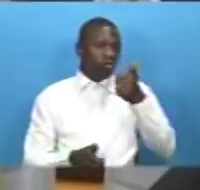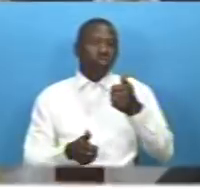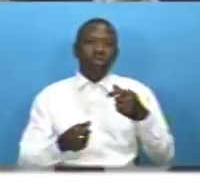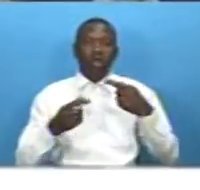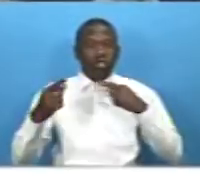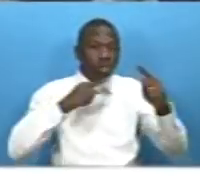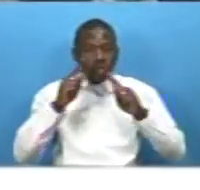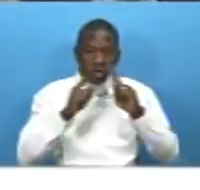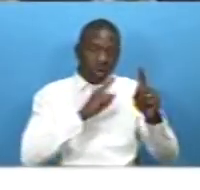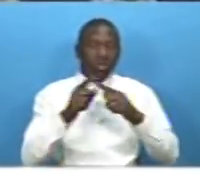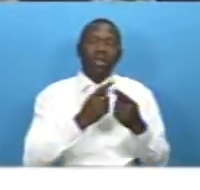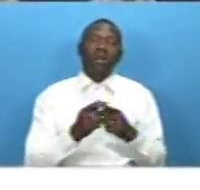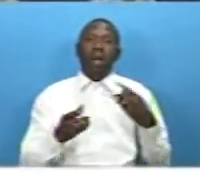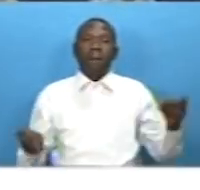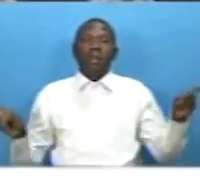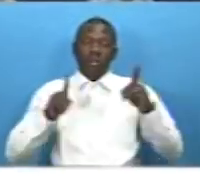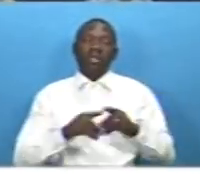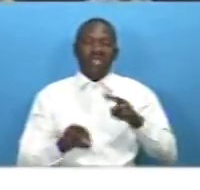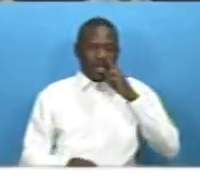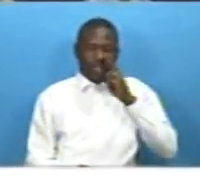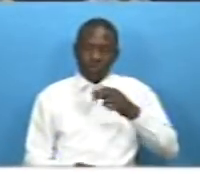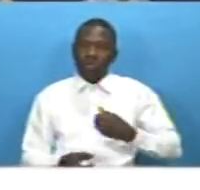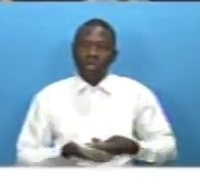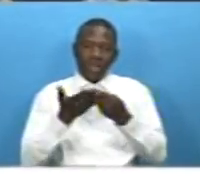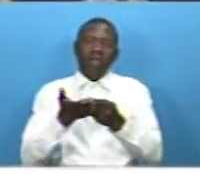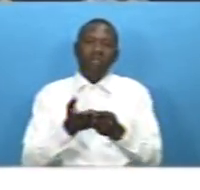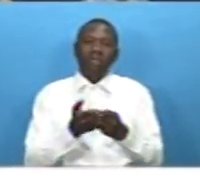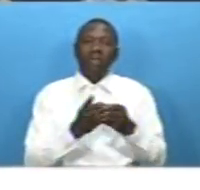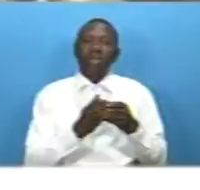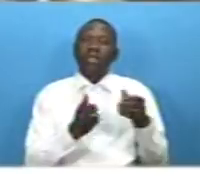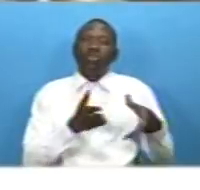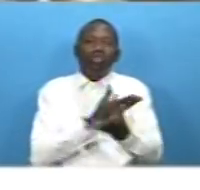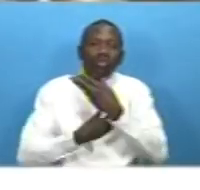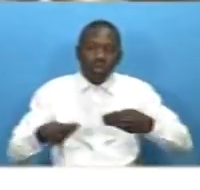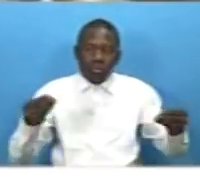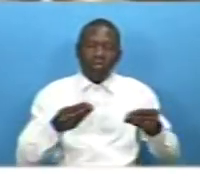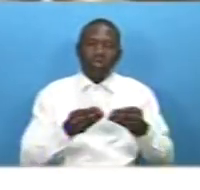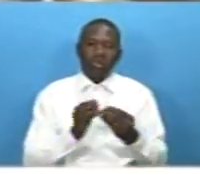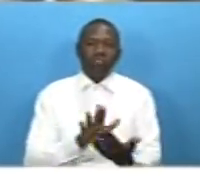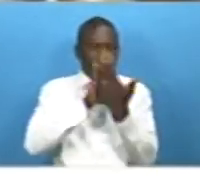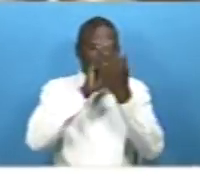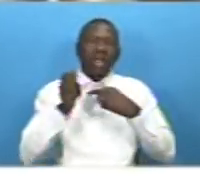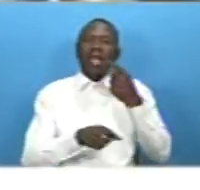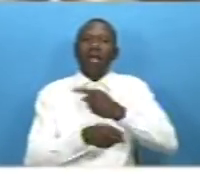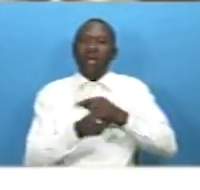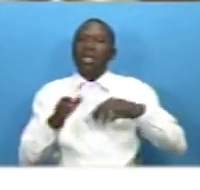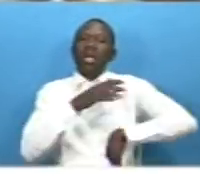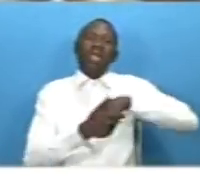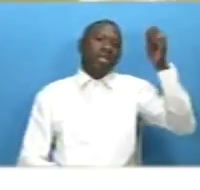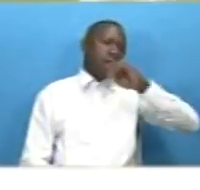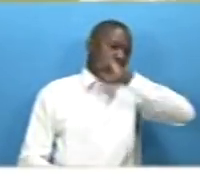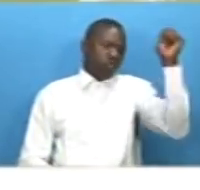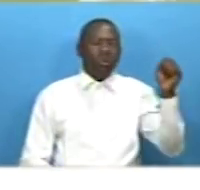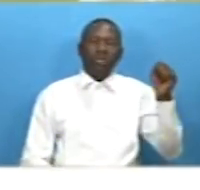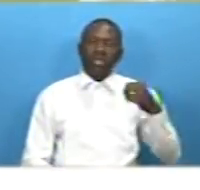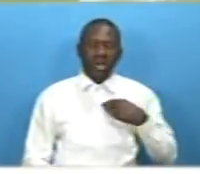investment opportunities and try to provide solutions to challenges confronted by gambians abroad in a statement delivered by the minister for higher education